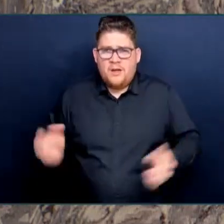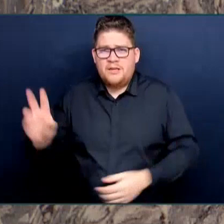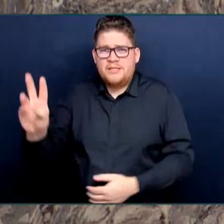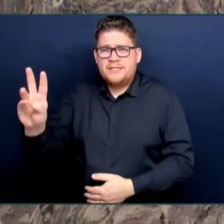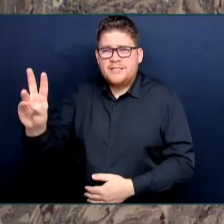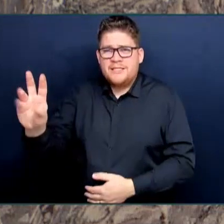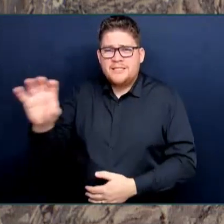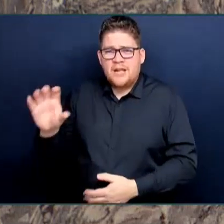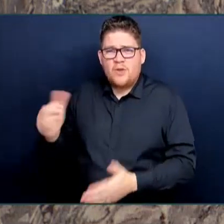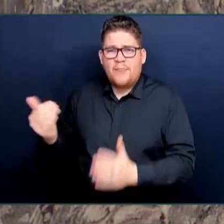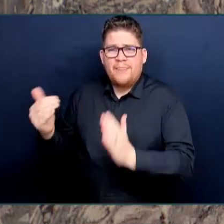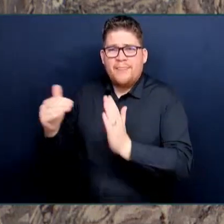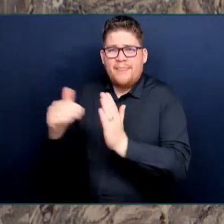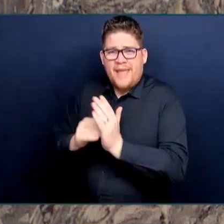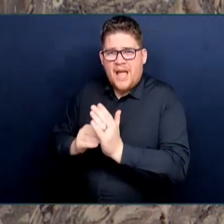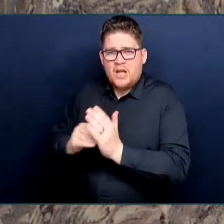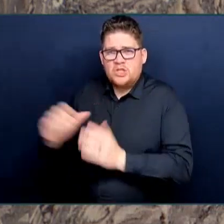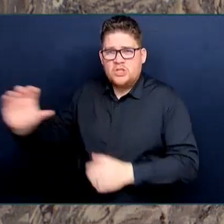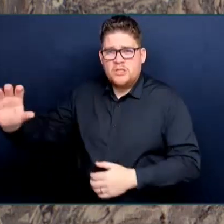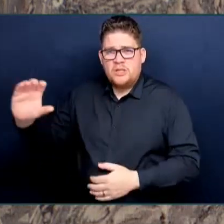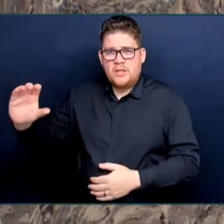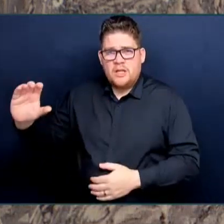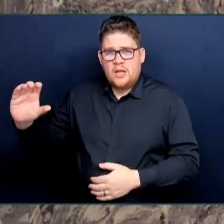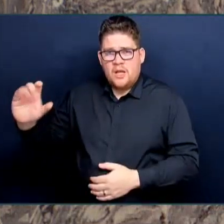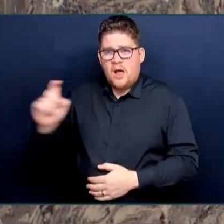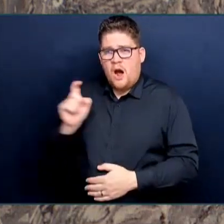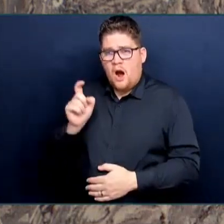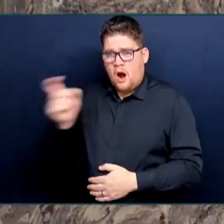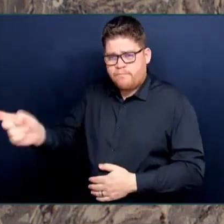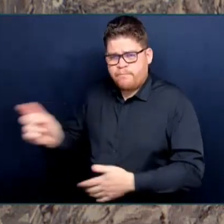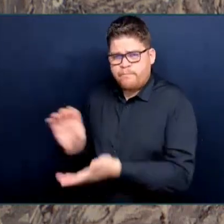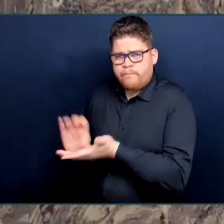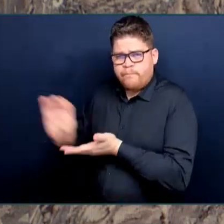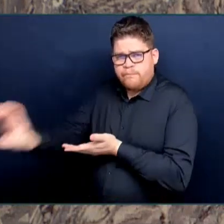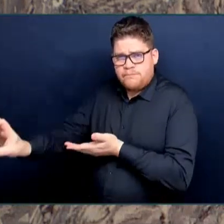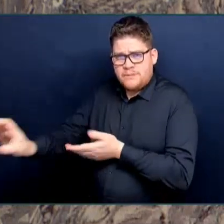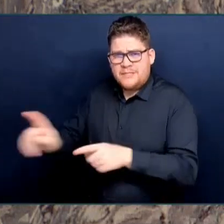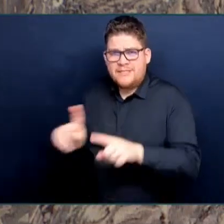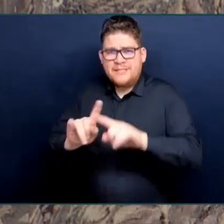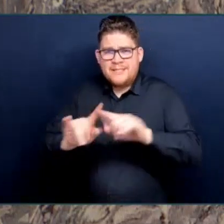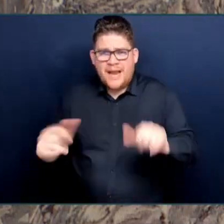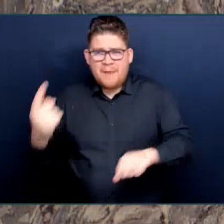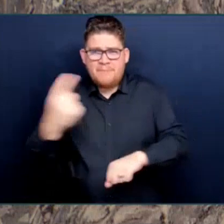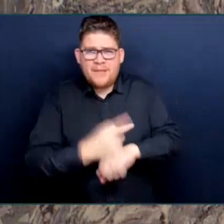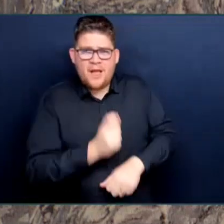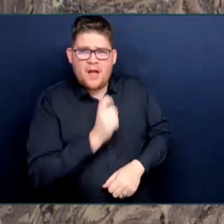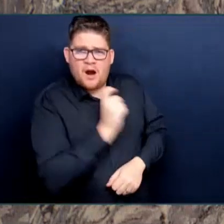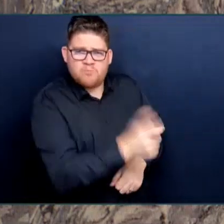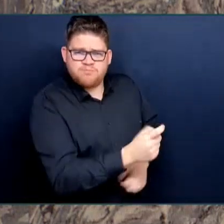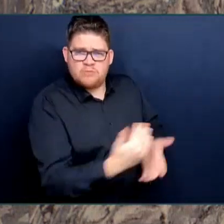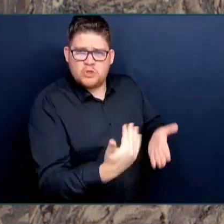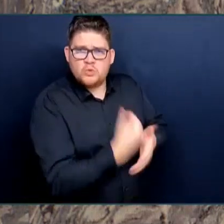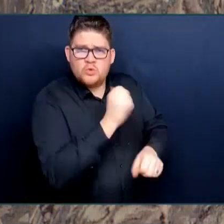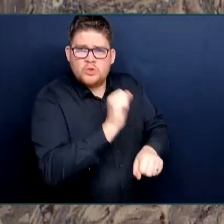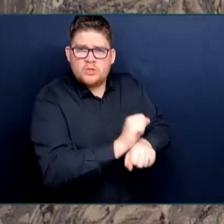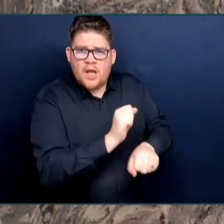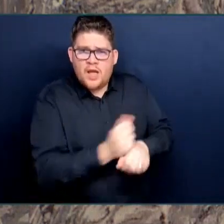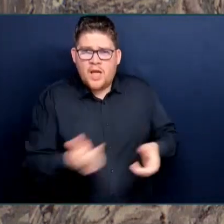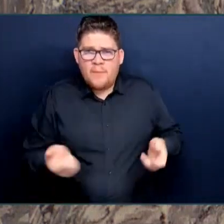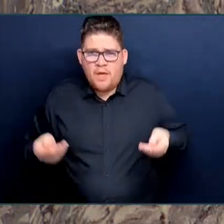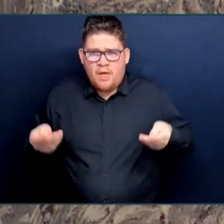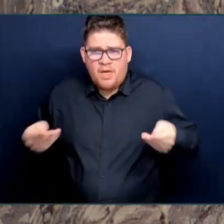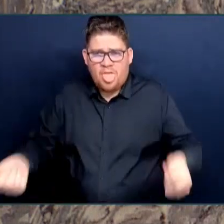other, all on the same day. How does the Premier justify this outrageous so-called severance